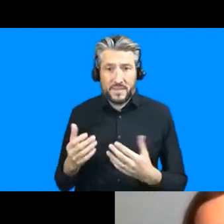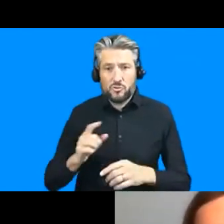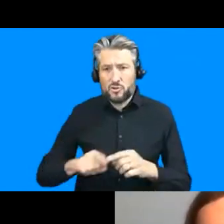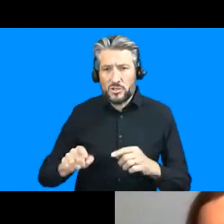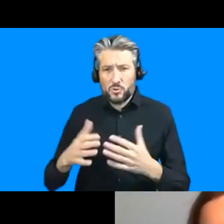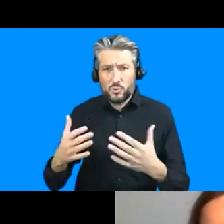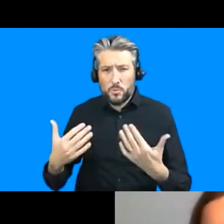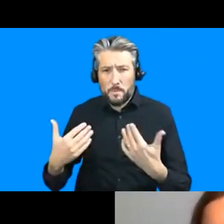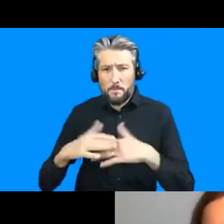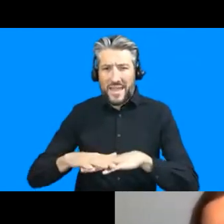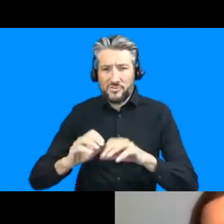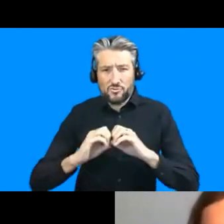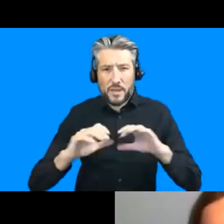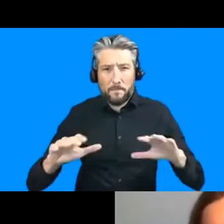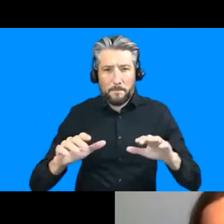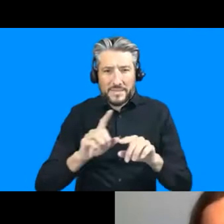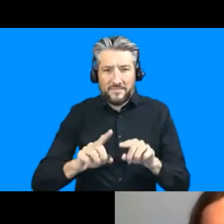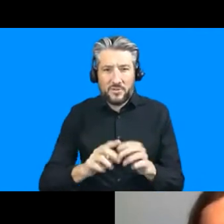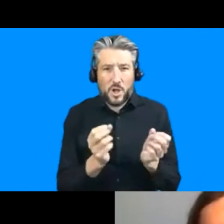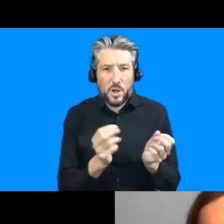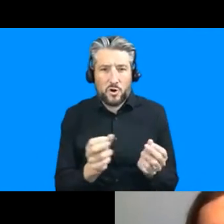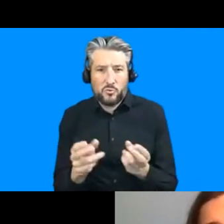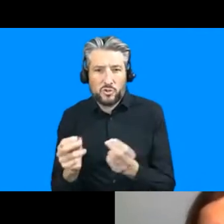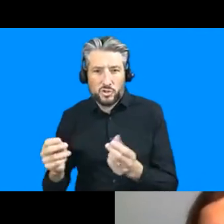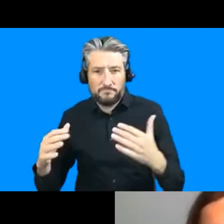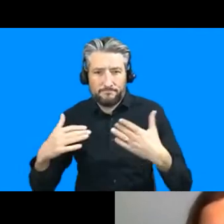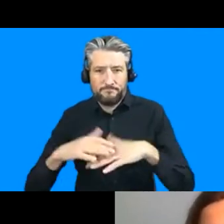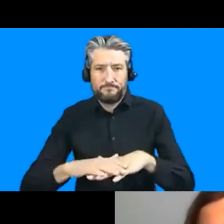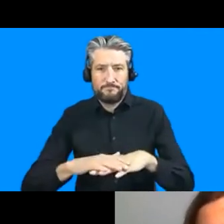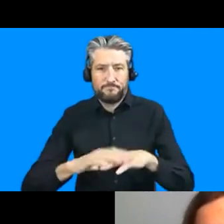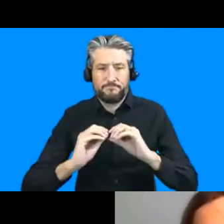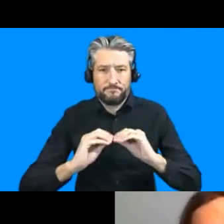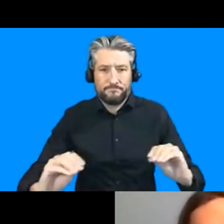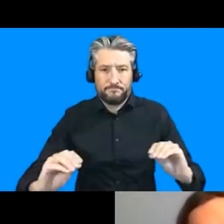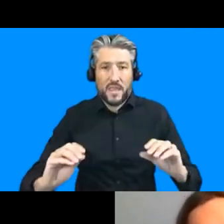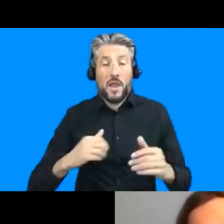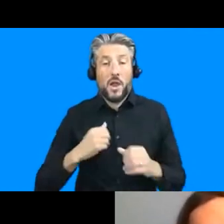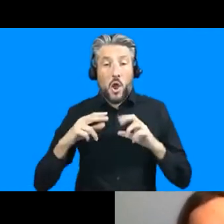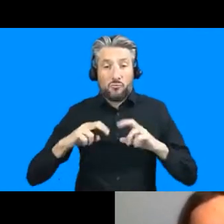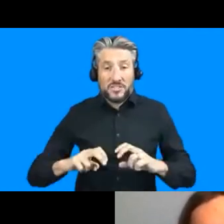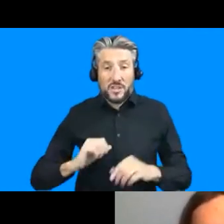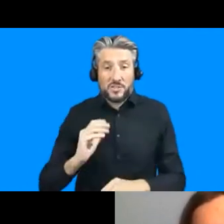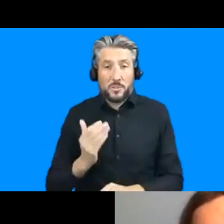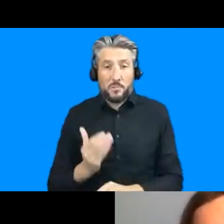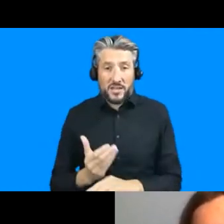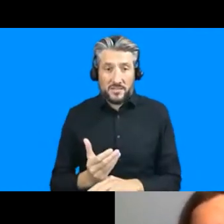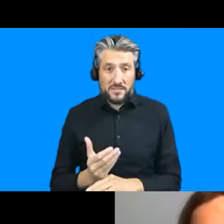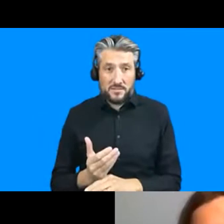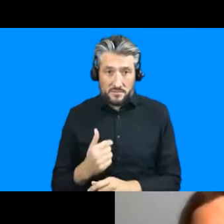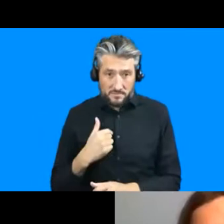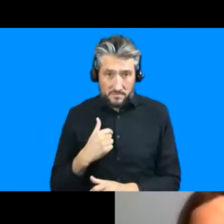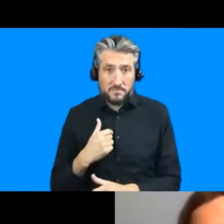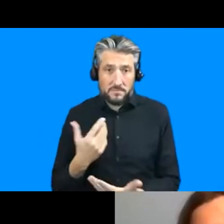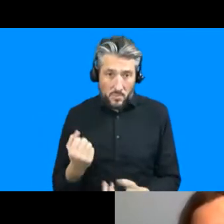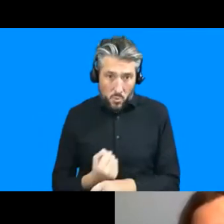those approaches um the work that we're doing is the research practice is actually um working with so with